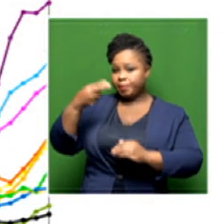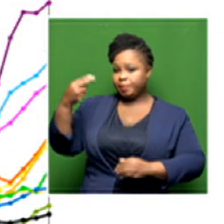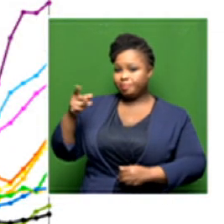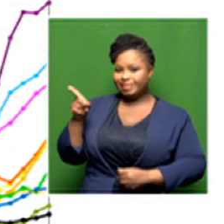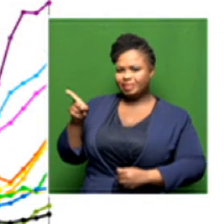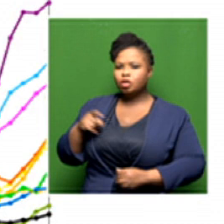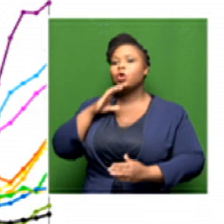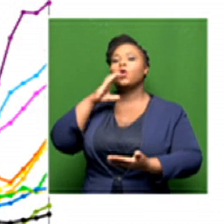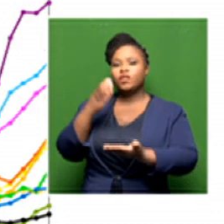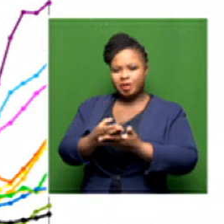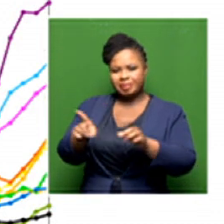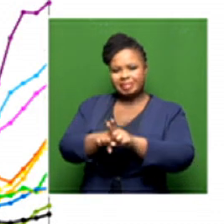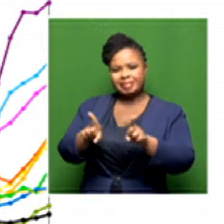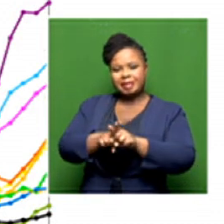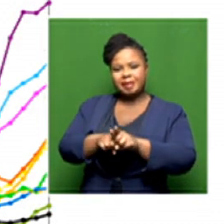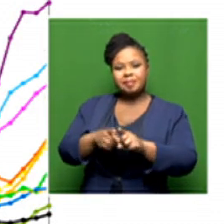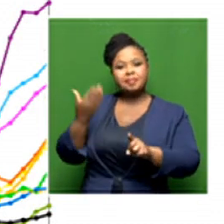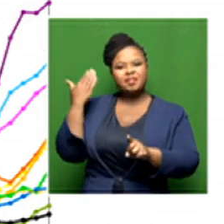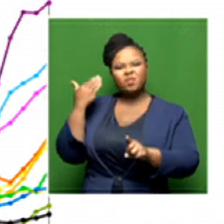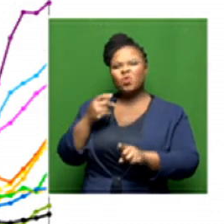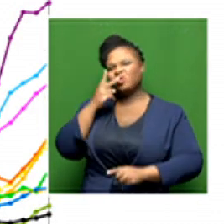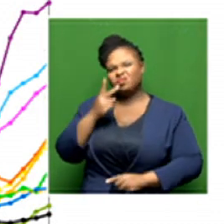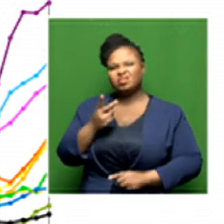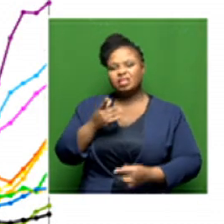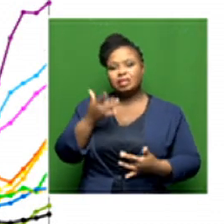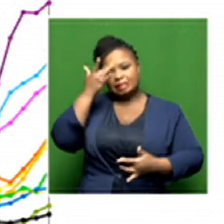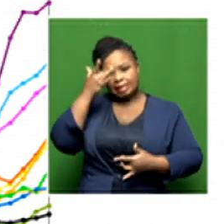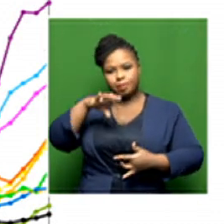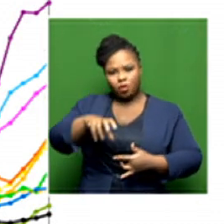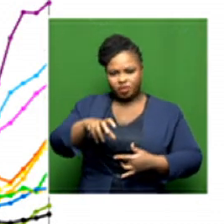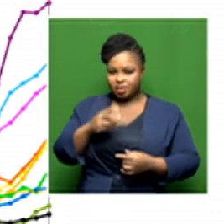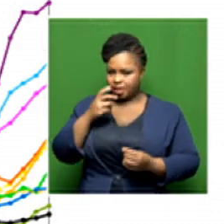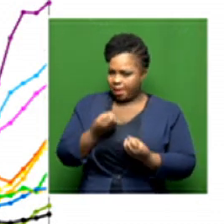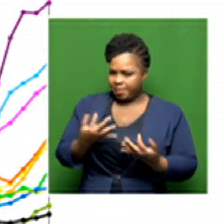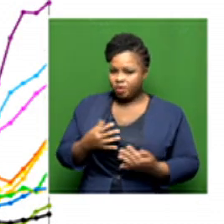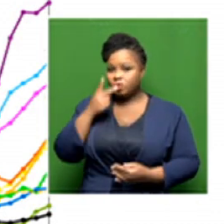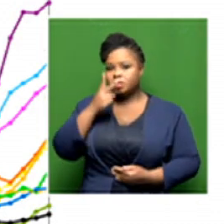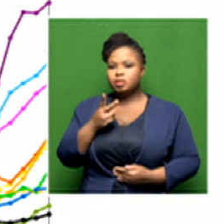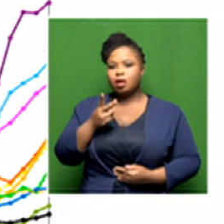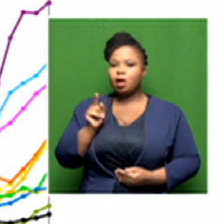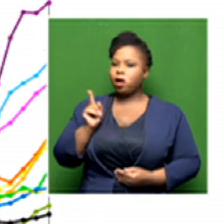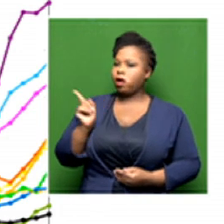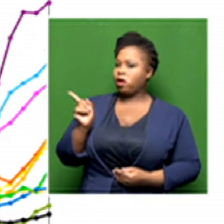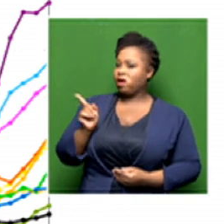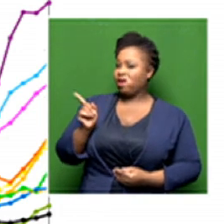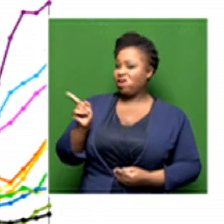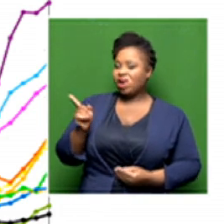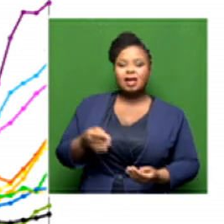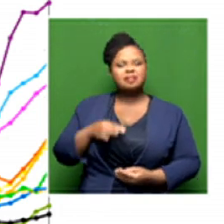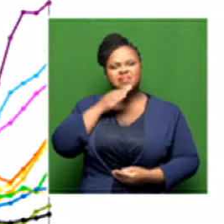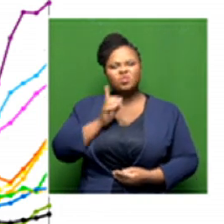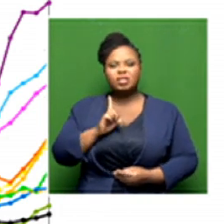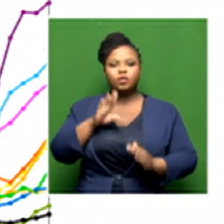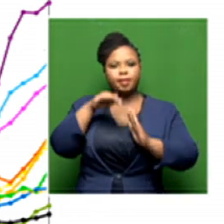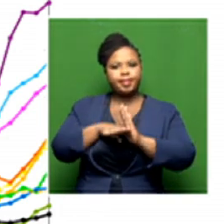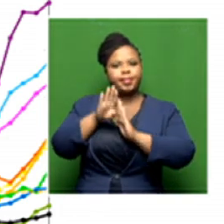confirms what we were seeing in the number of cases per province. You'll see all of those trajectories, really